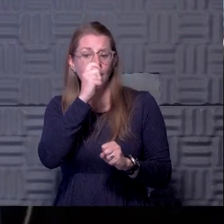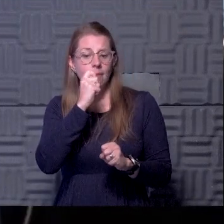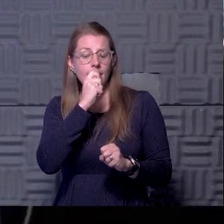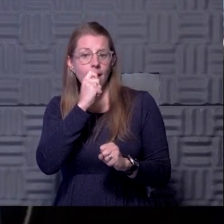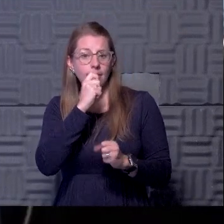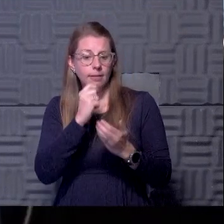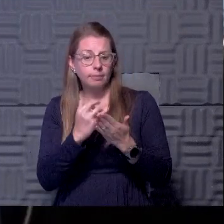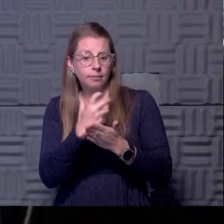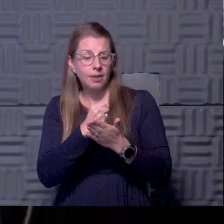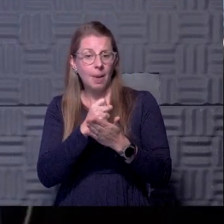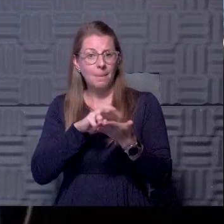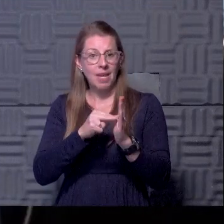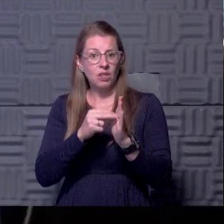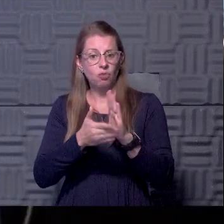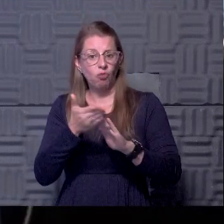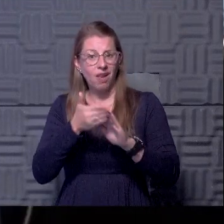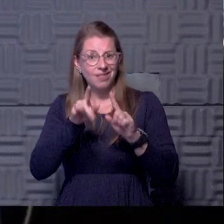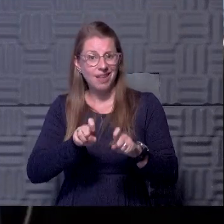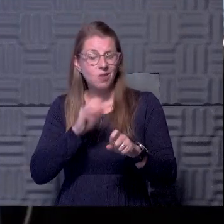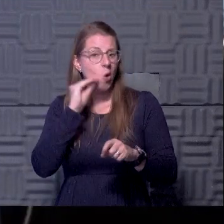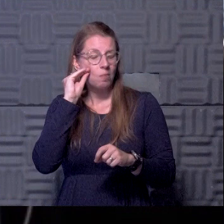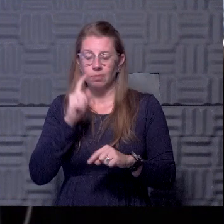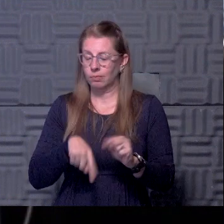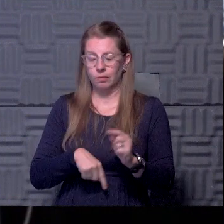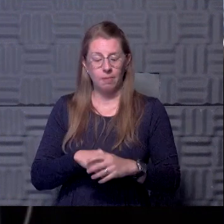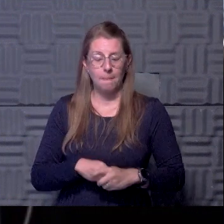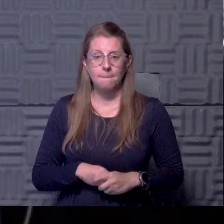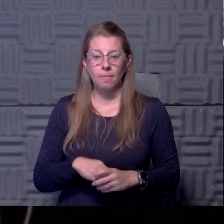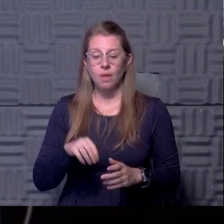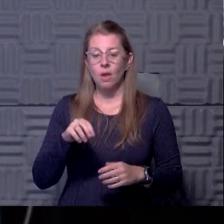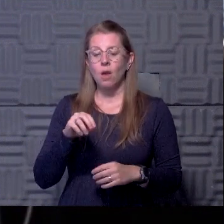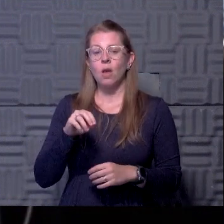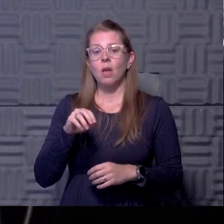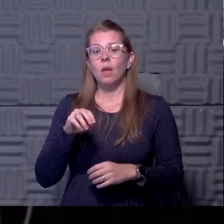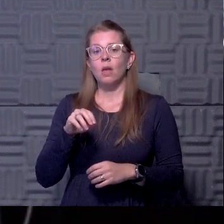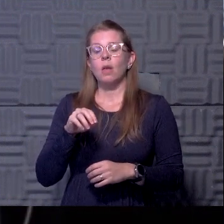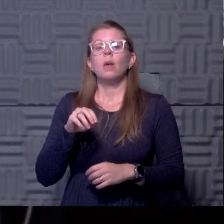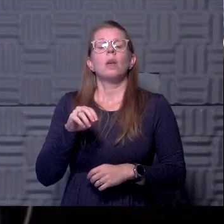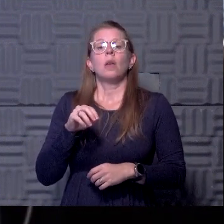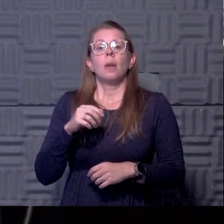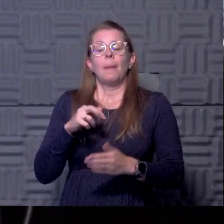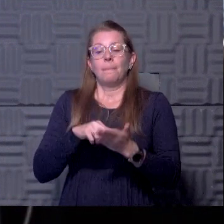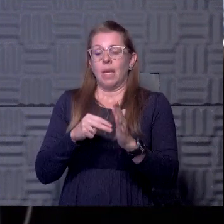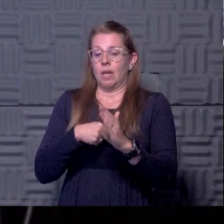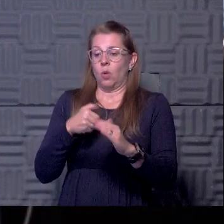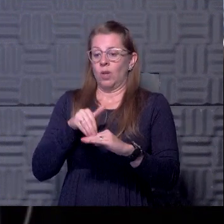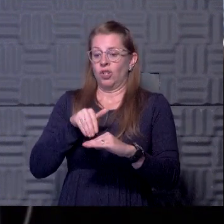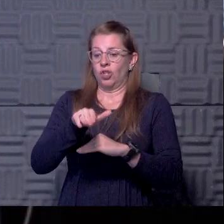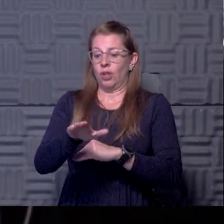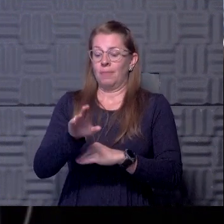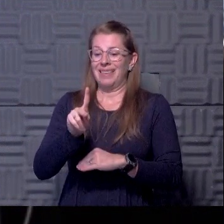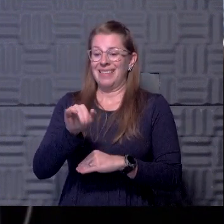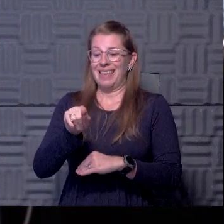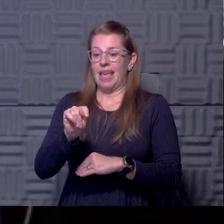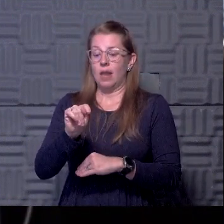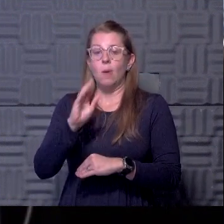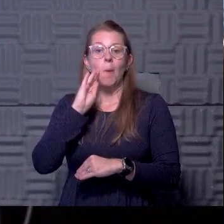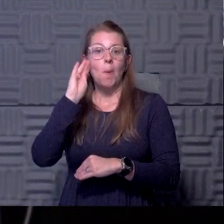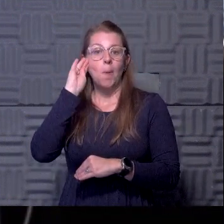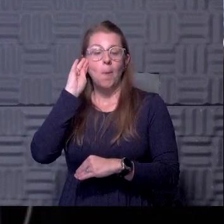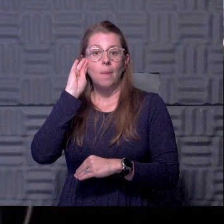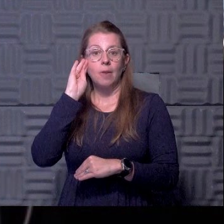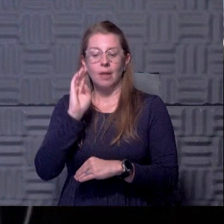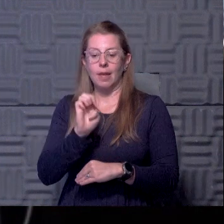run the test at home. So our FDA approval included the idea that we can ship a kid off to somebody. Uh, we're doing this with